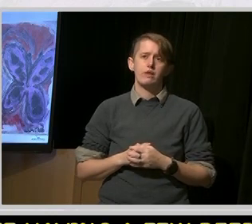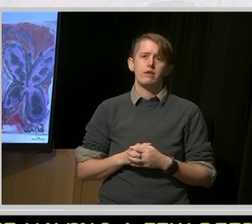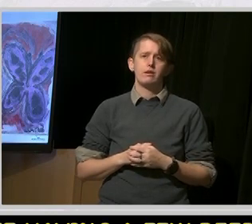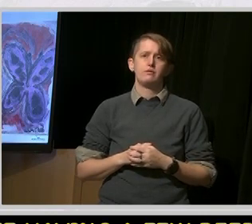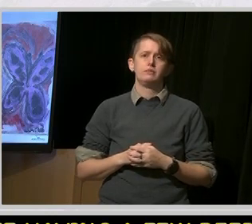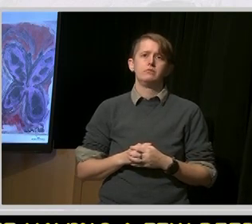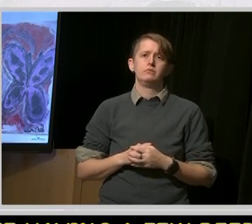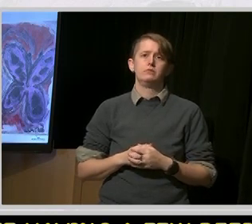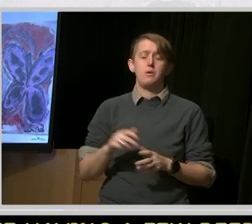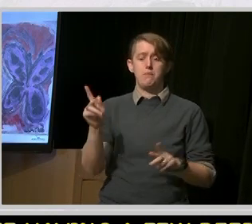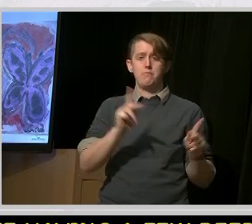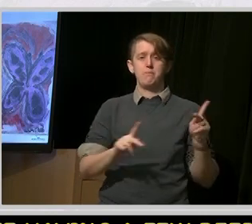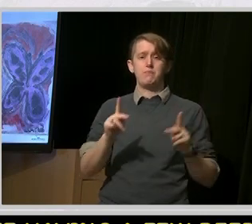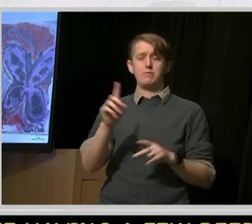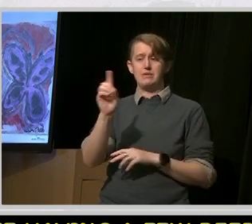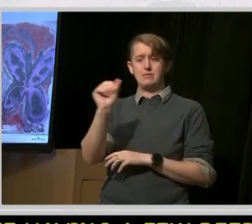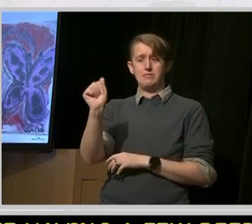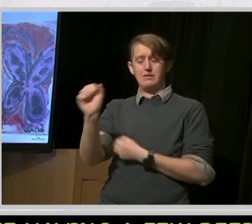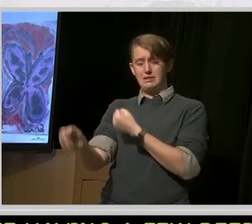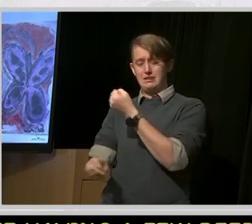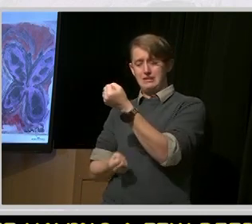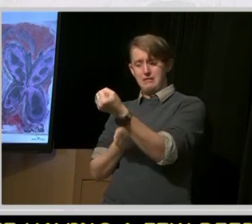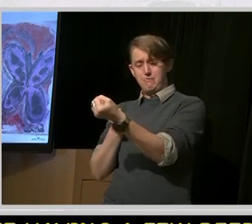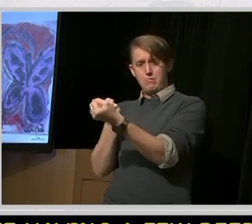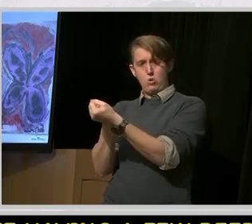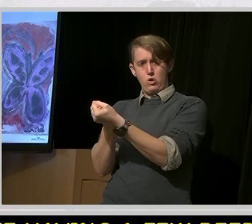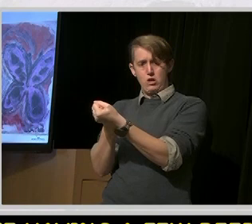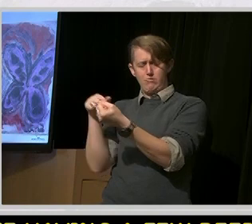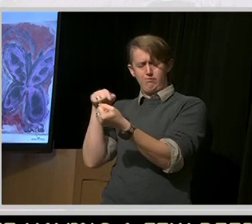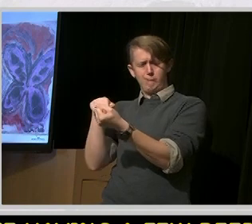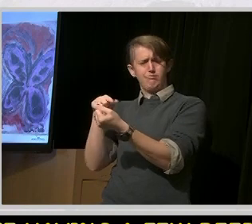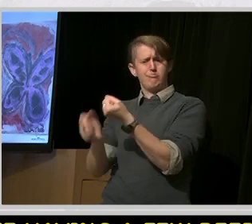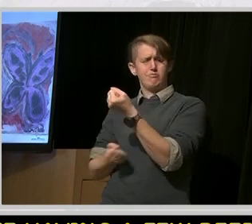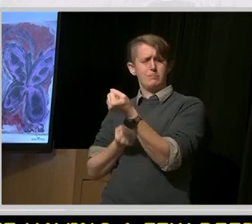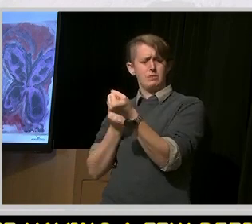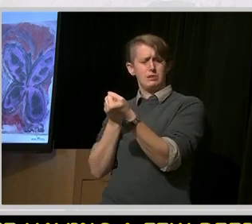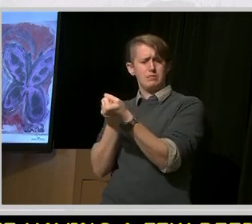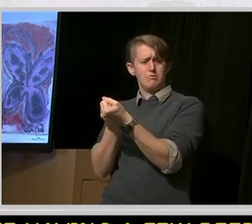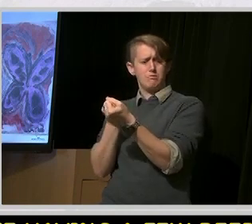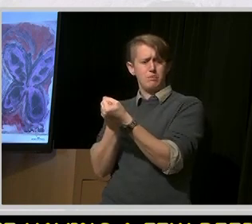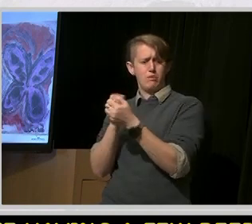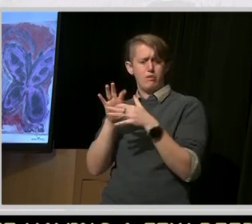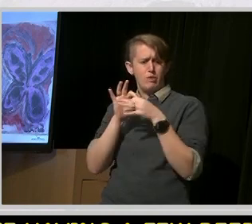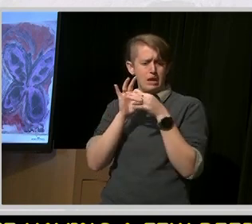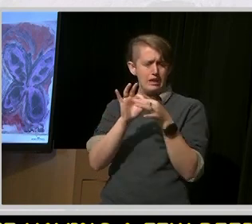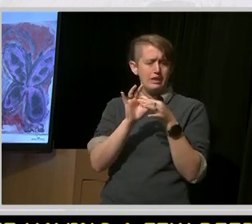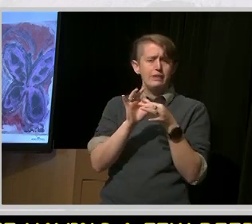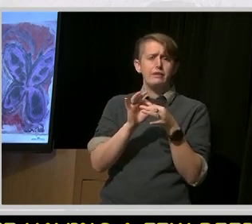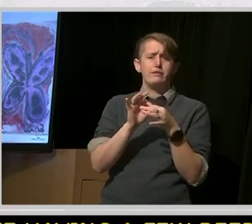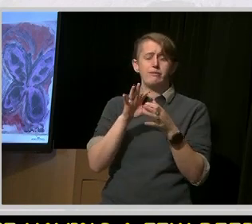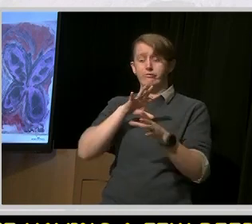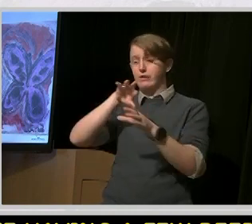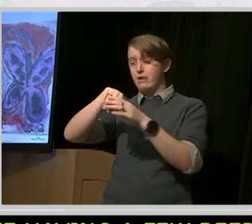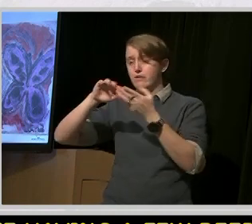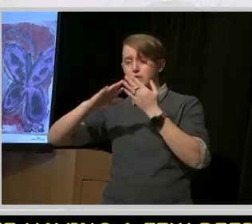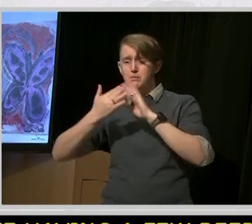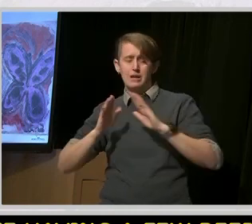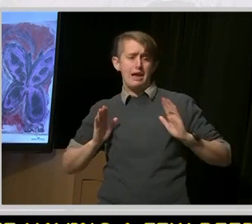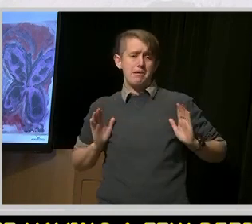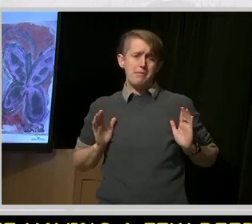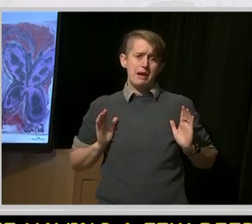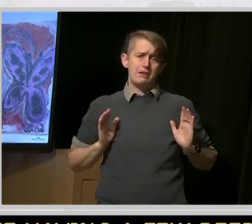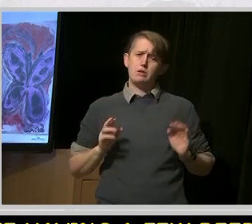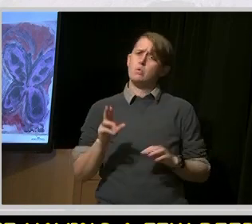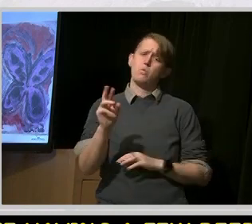only about being in the community but also